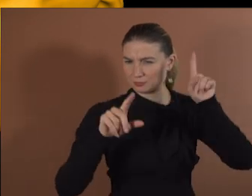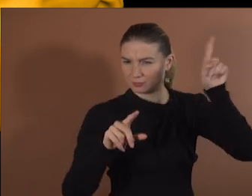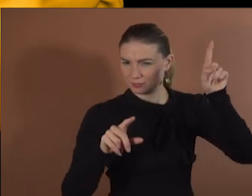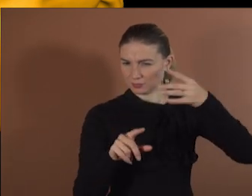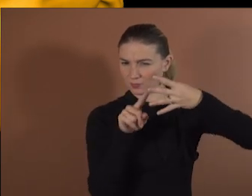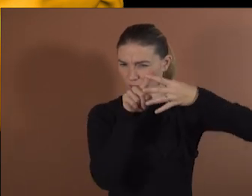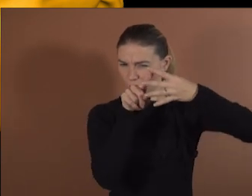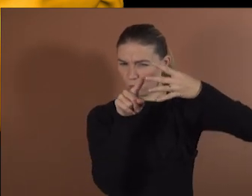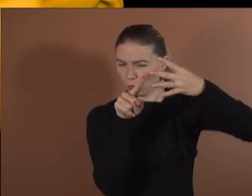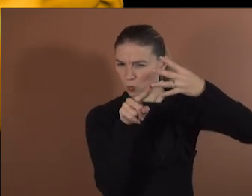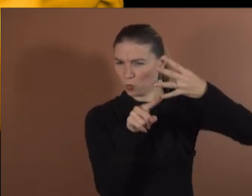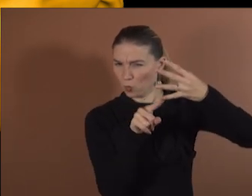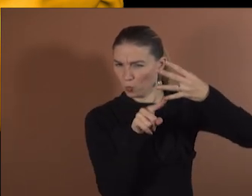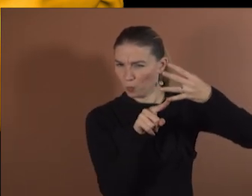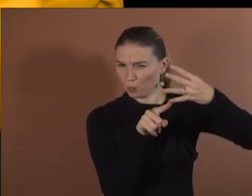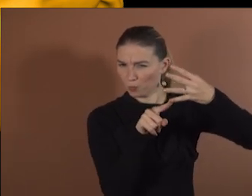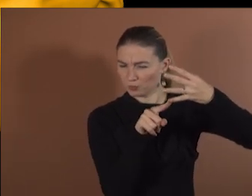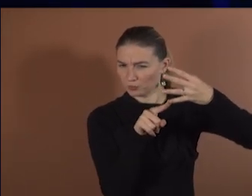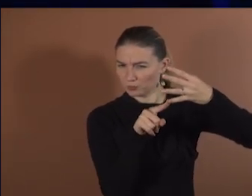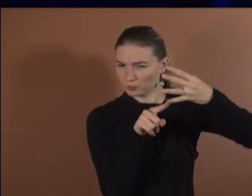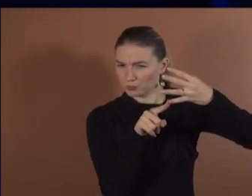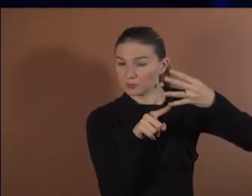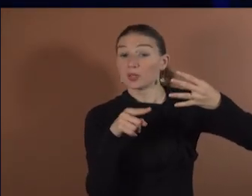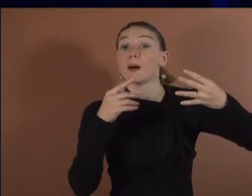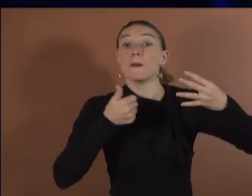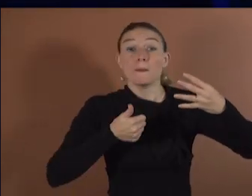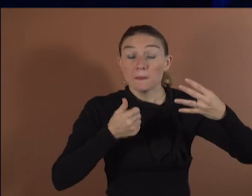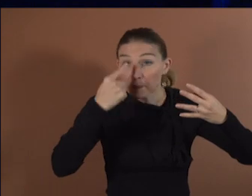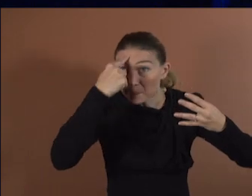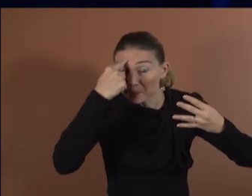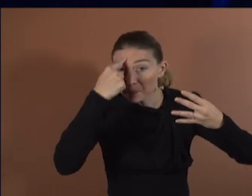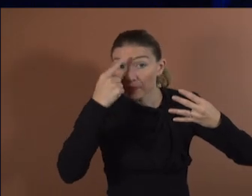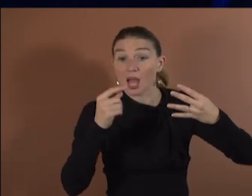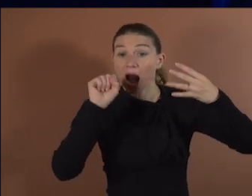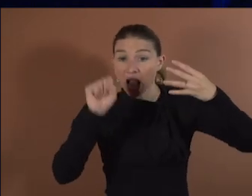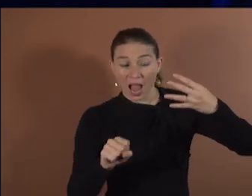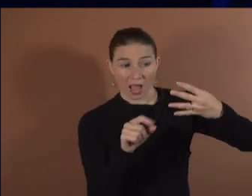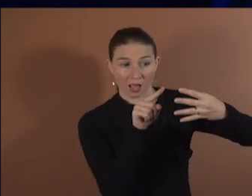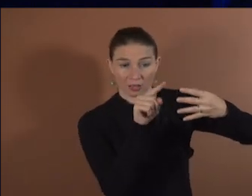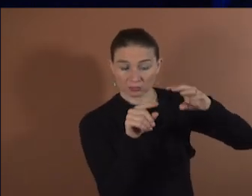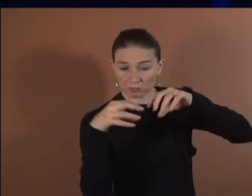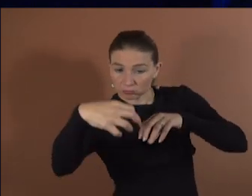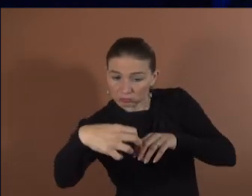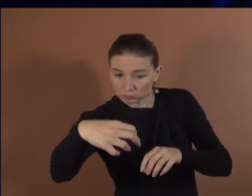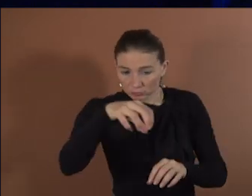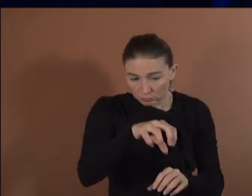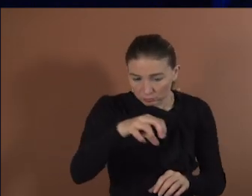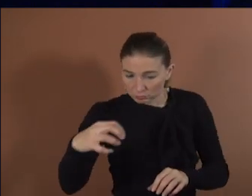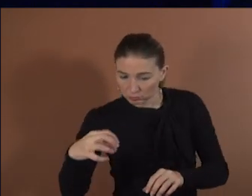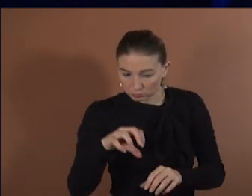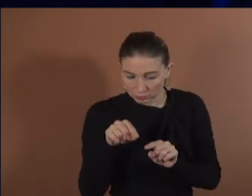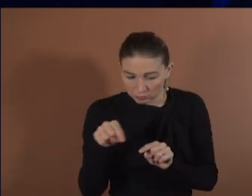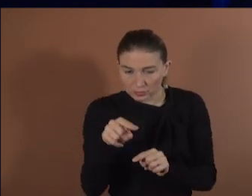these regions and asked them, try to activate the thermometer at some moments in time and to deactivate at others.